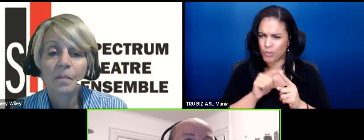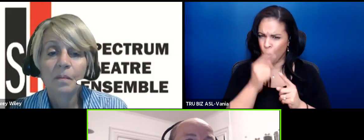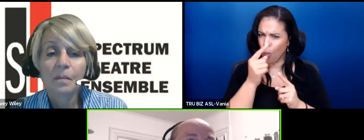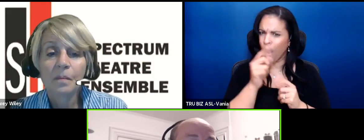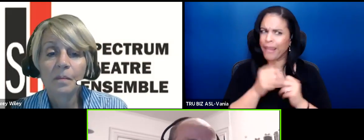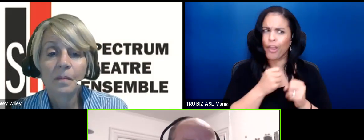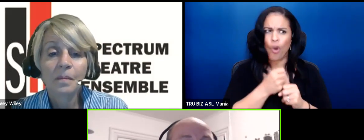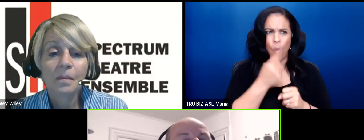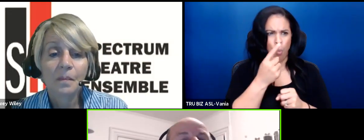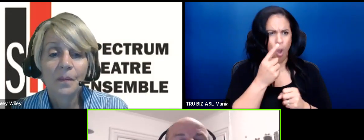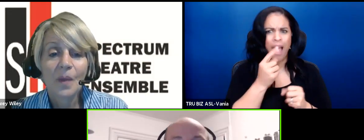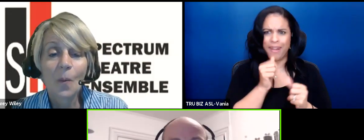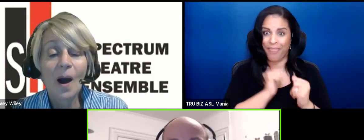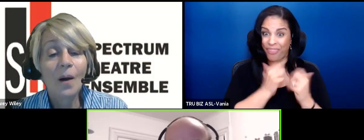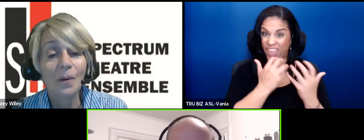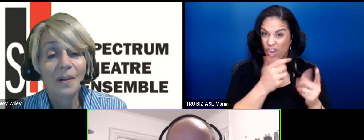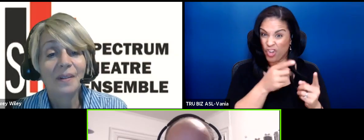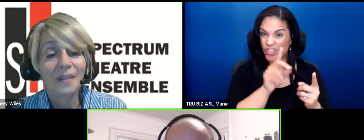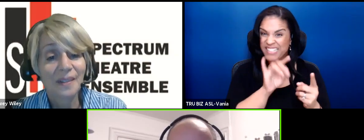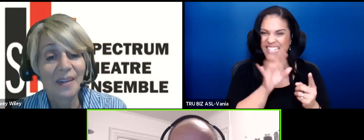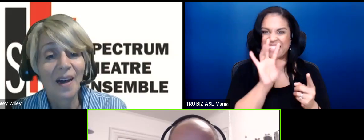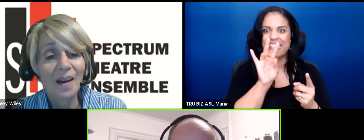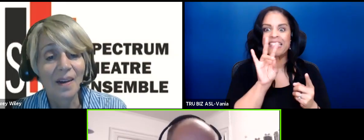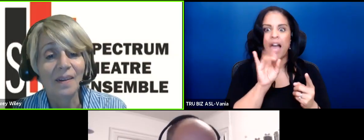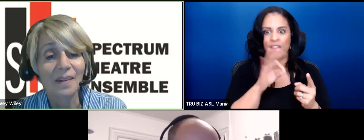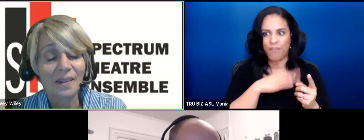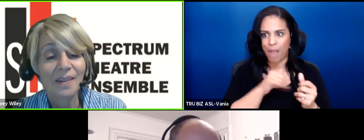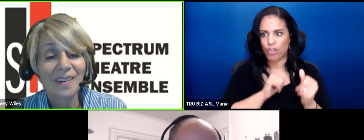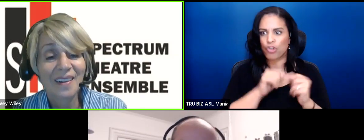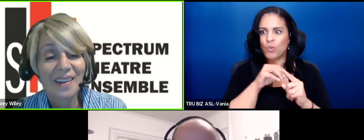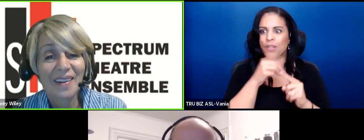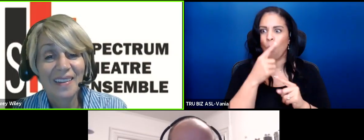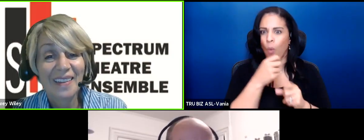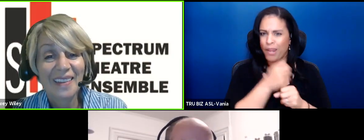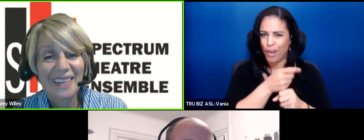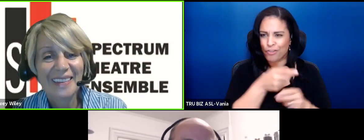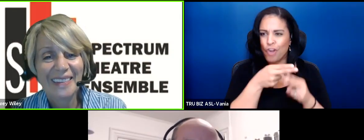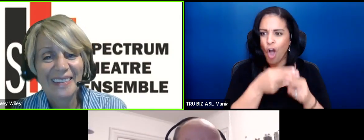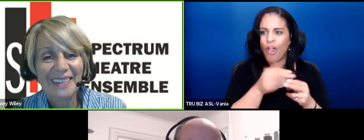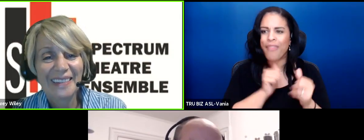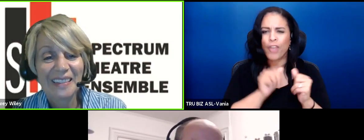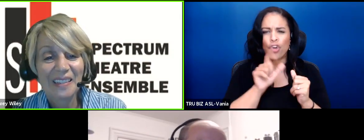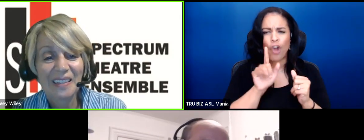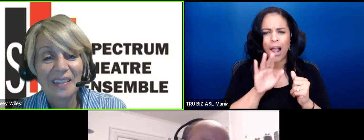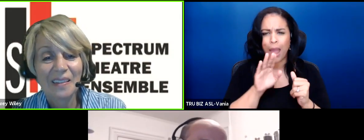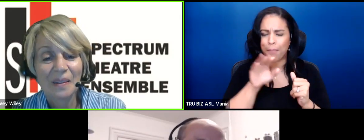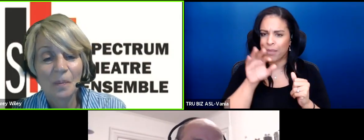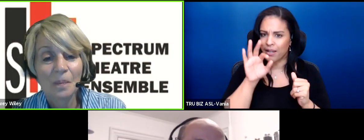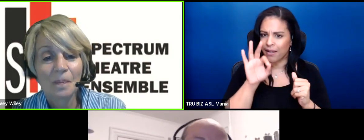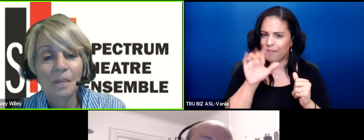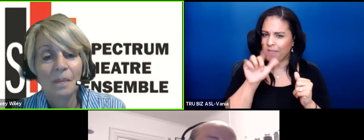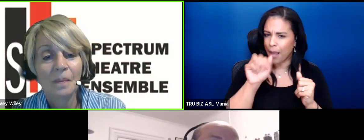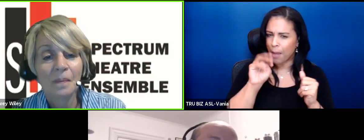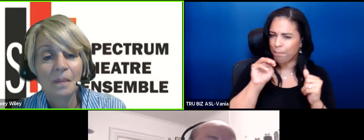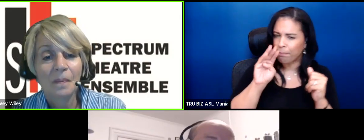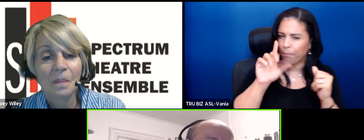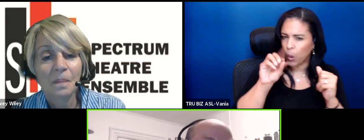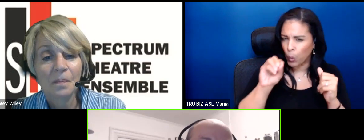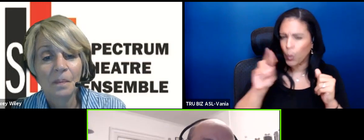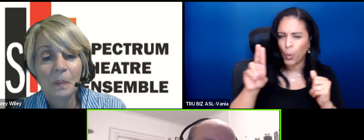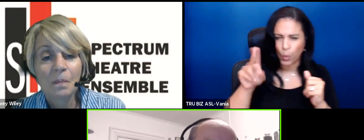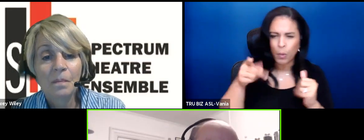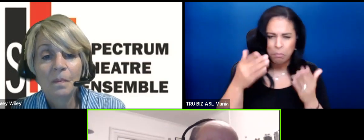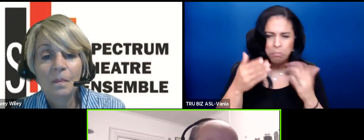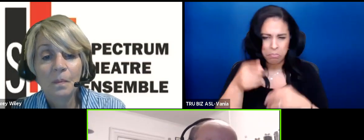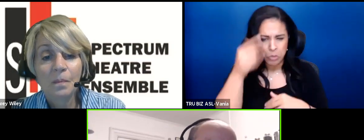theater did seven of my short one year. Um it's called Theater Club Funambules. some people know it. Um but